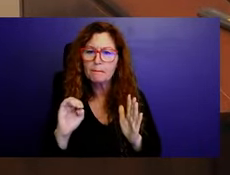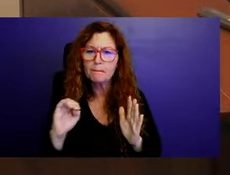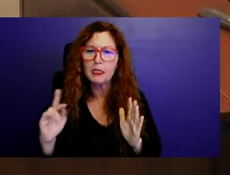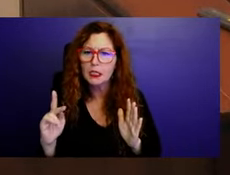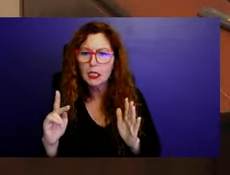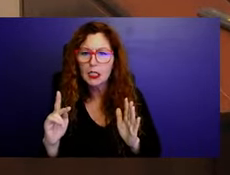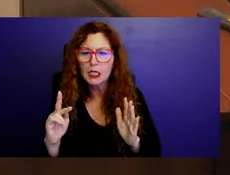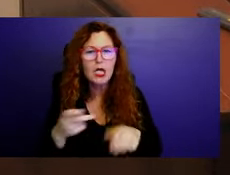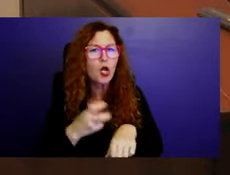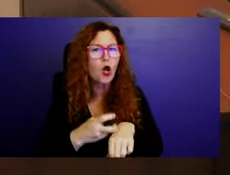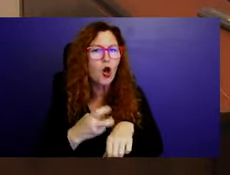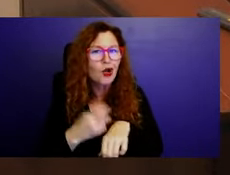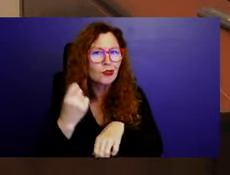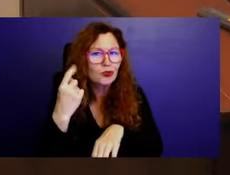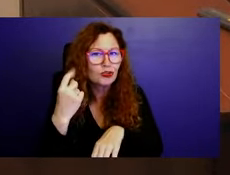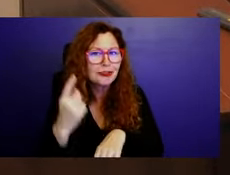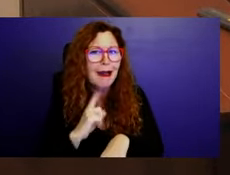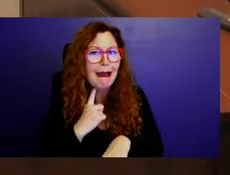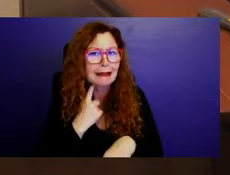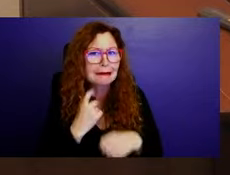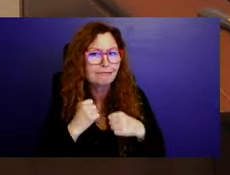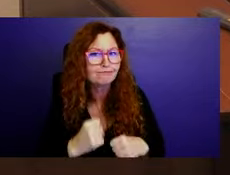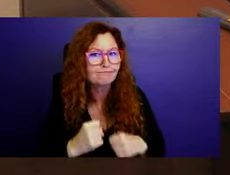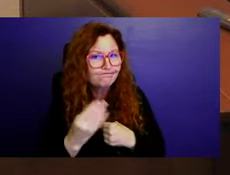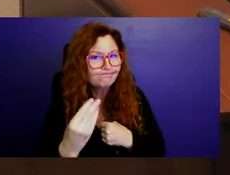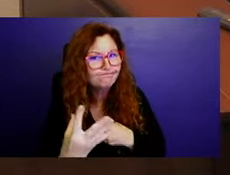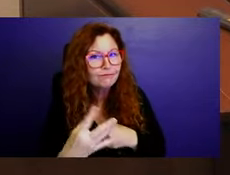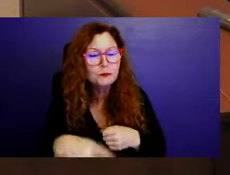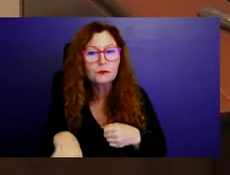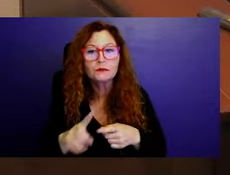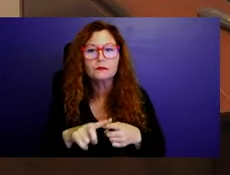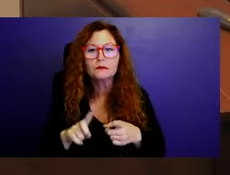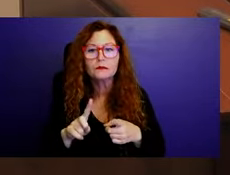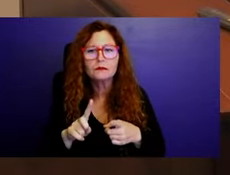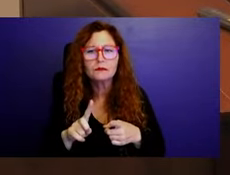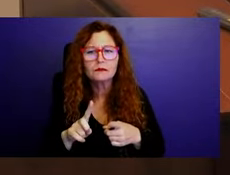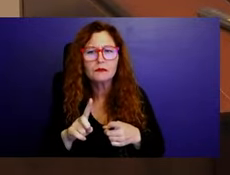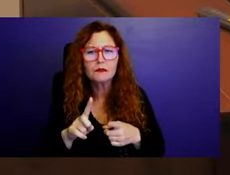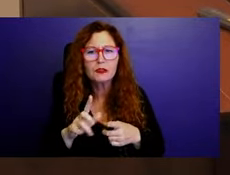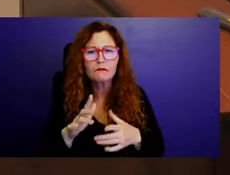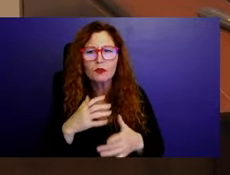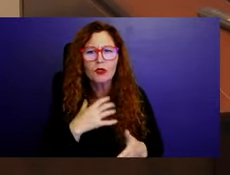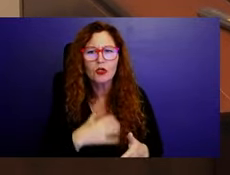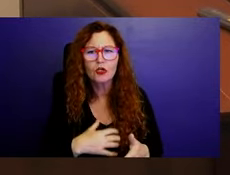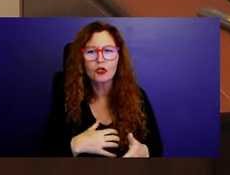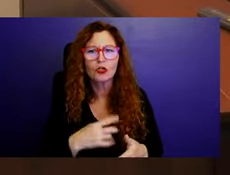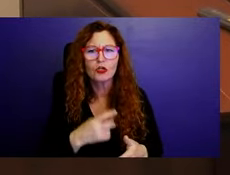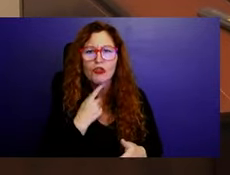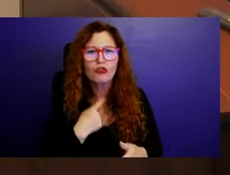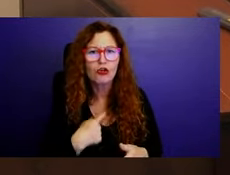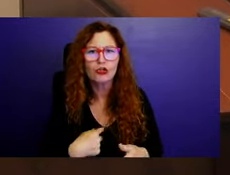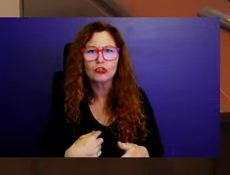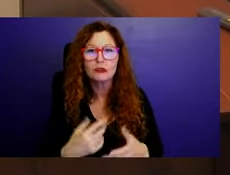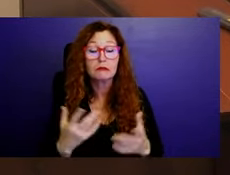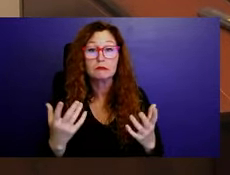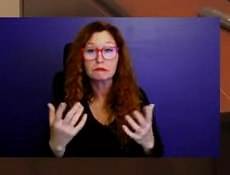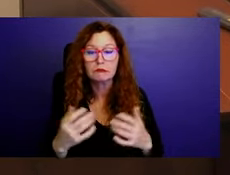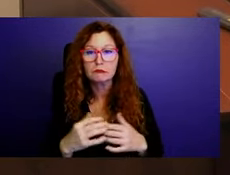for thirst after righteousness for they shall be filled. If we fast this